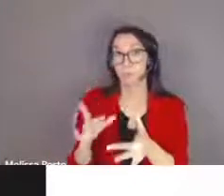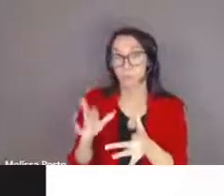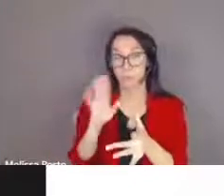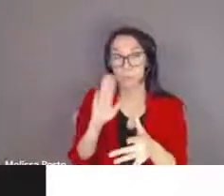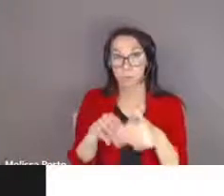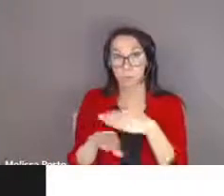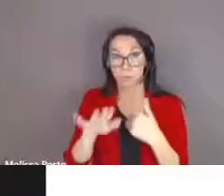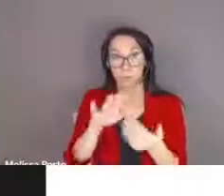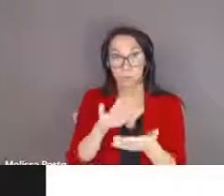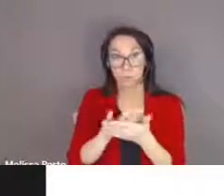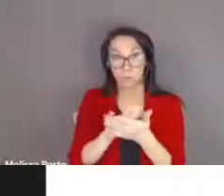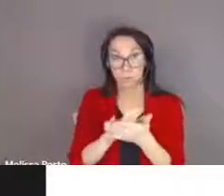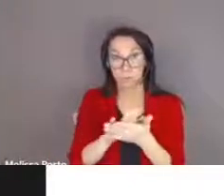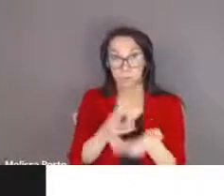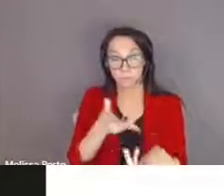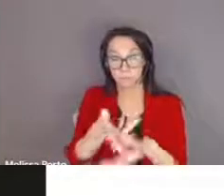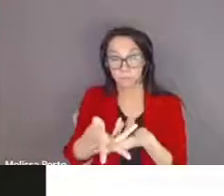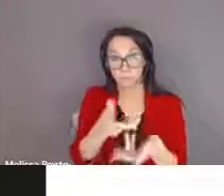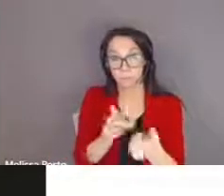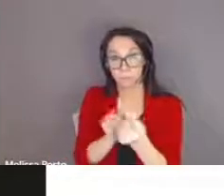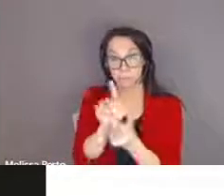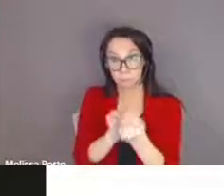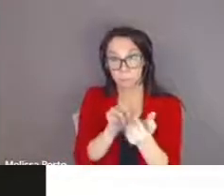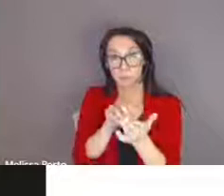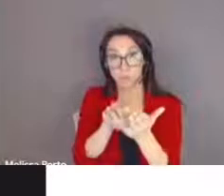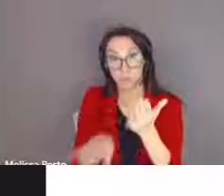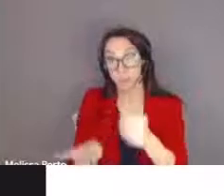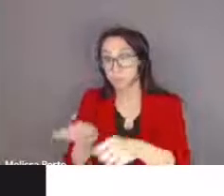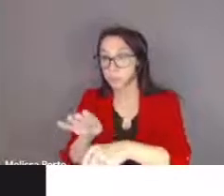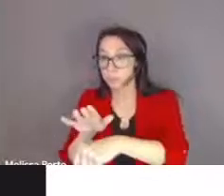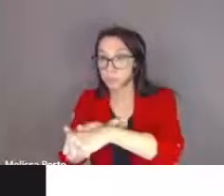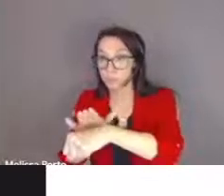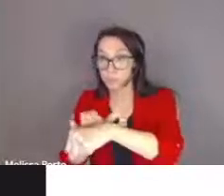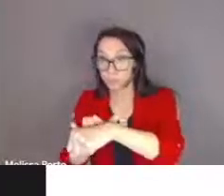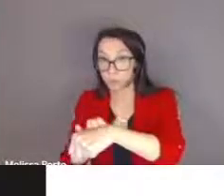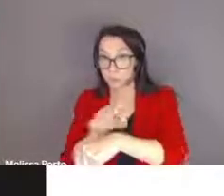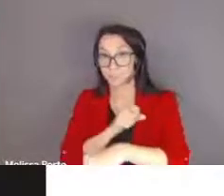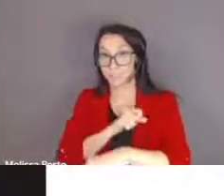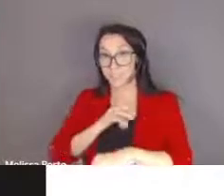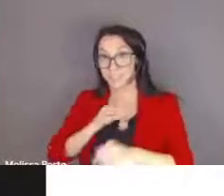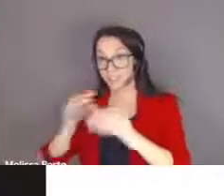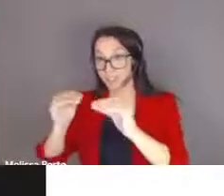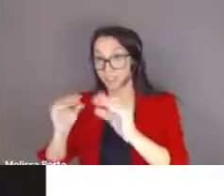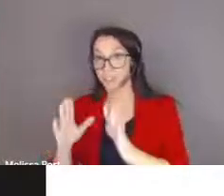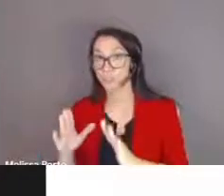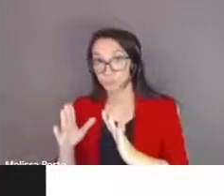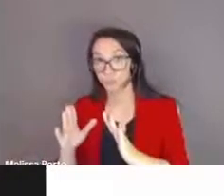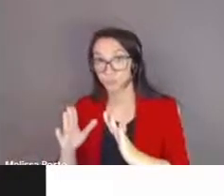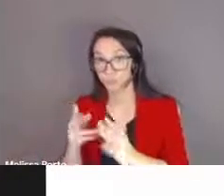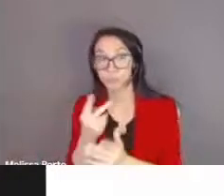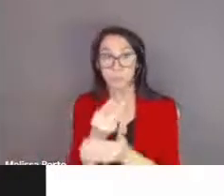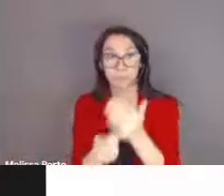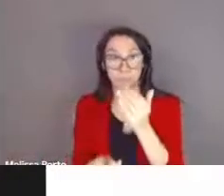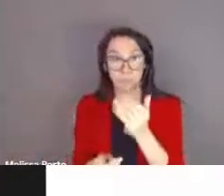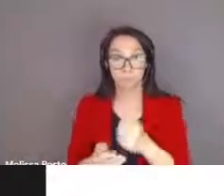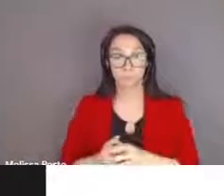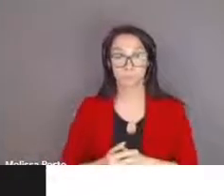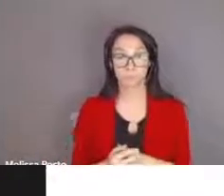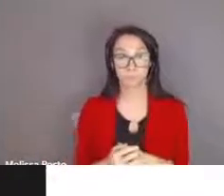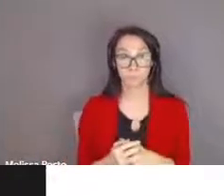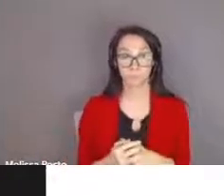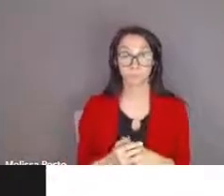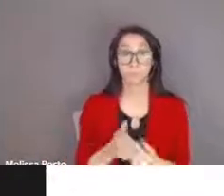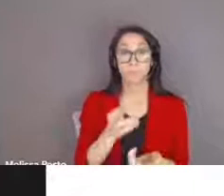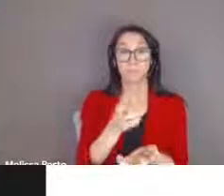direct care to students and training and consultation to school staff rehabilitation services include